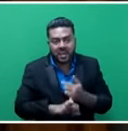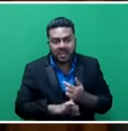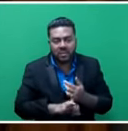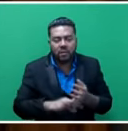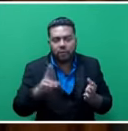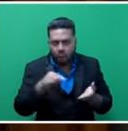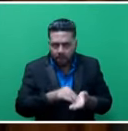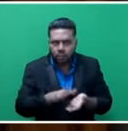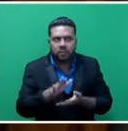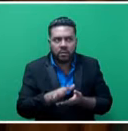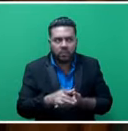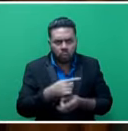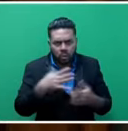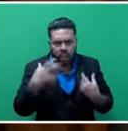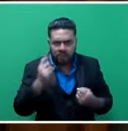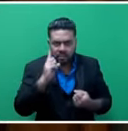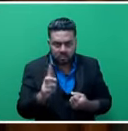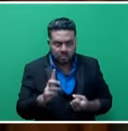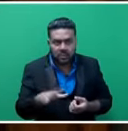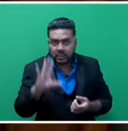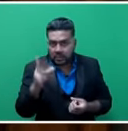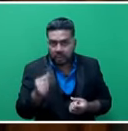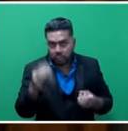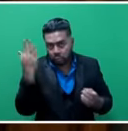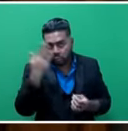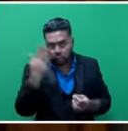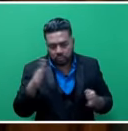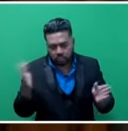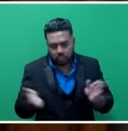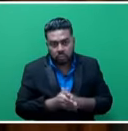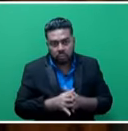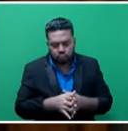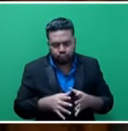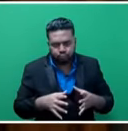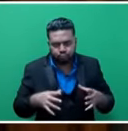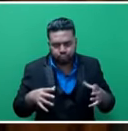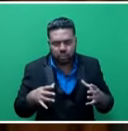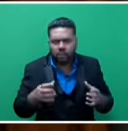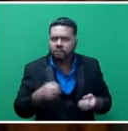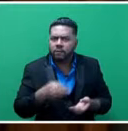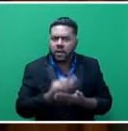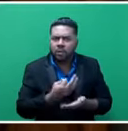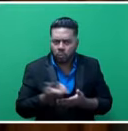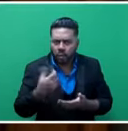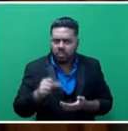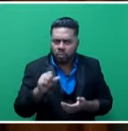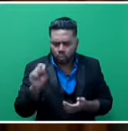And we have, over the years, seen that some of the schools have actually accumulated a lot of funding and we want them to utilize that.